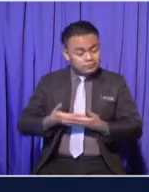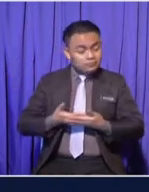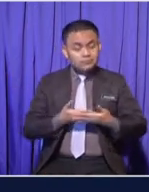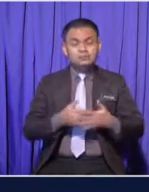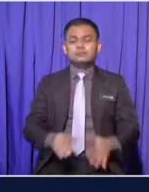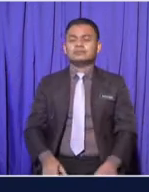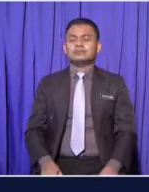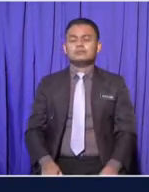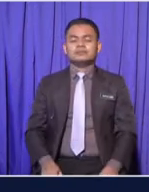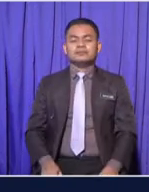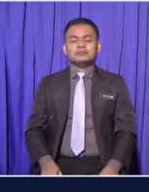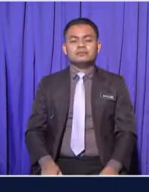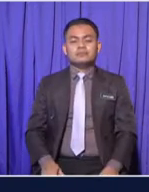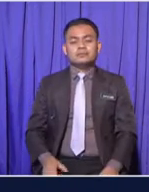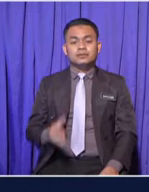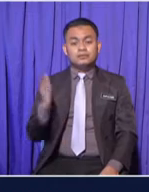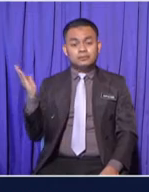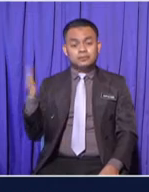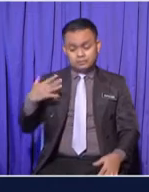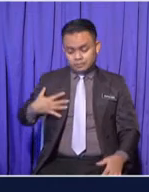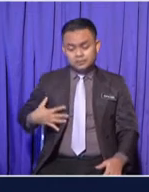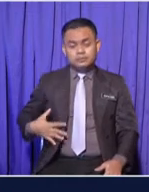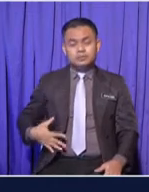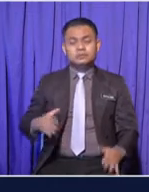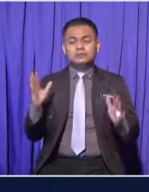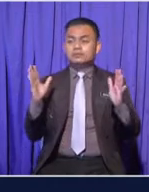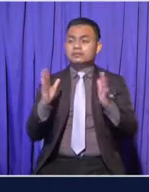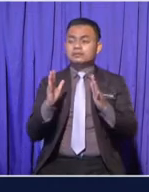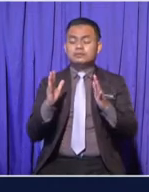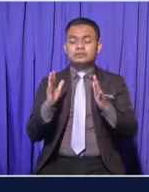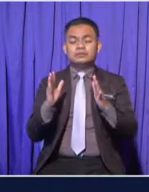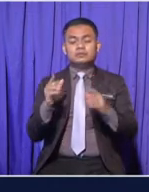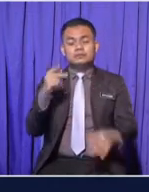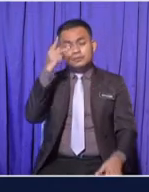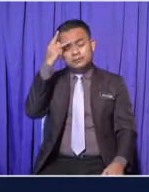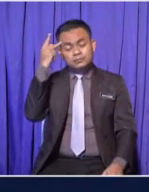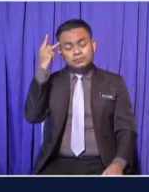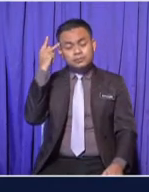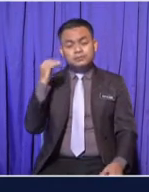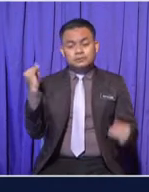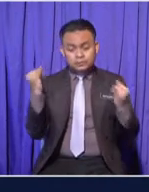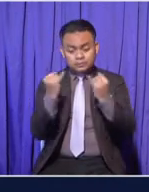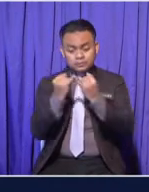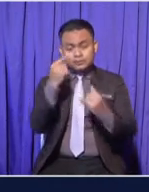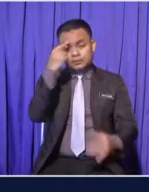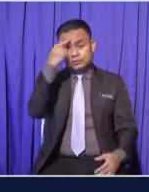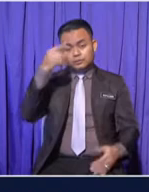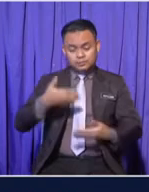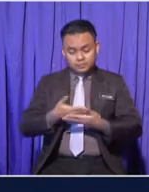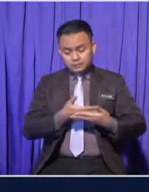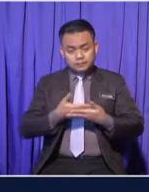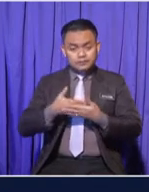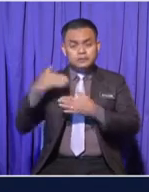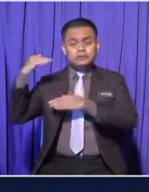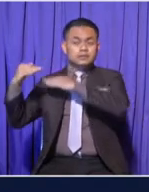The baby's shirt is small because it is suitable for the